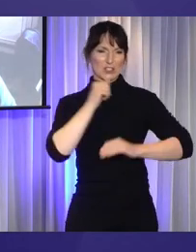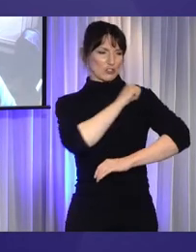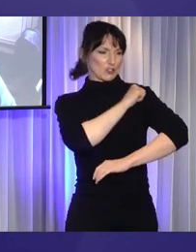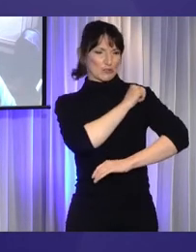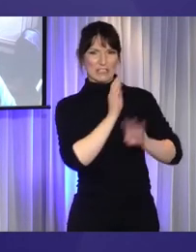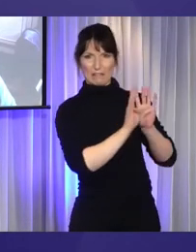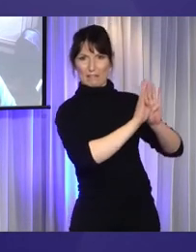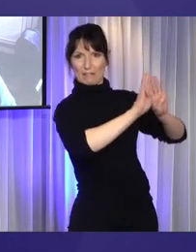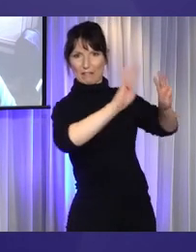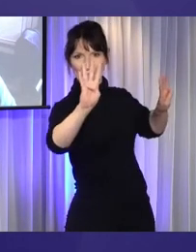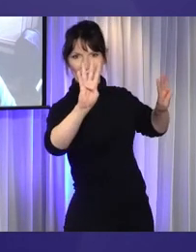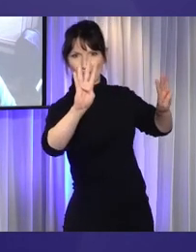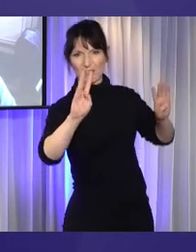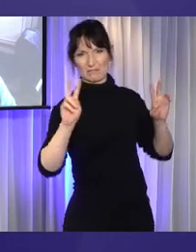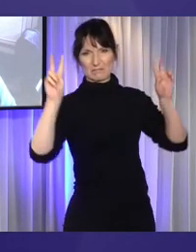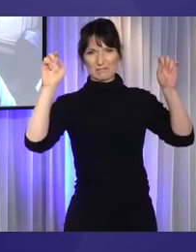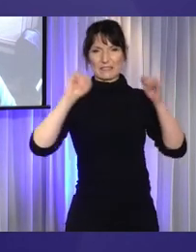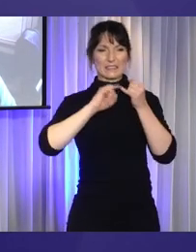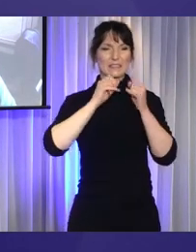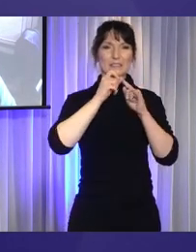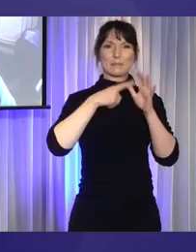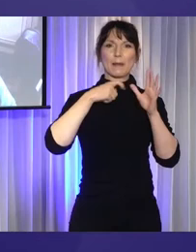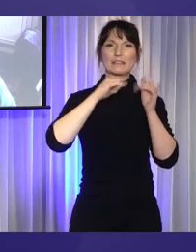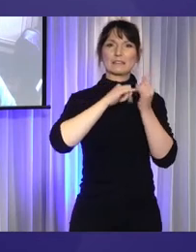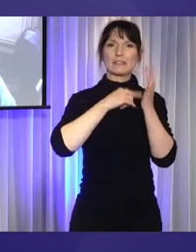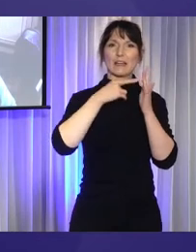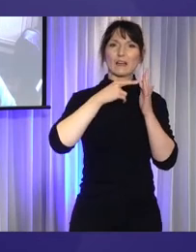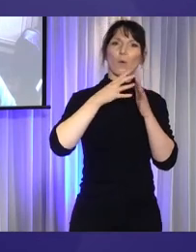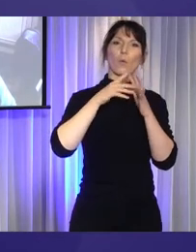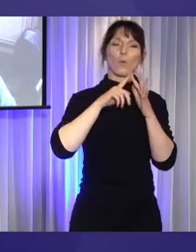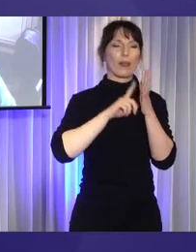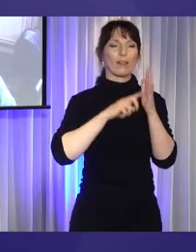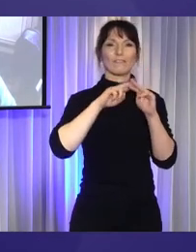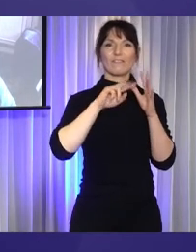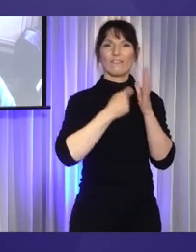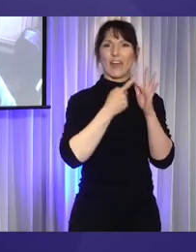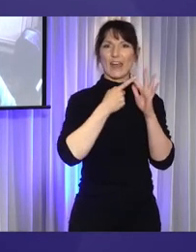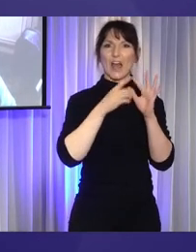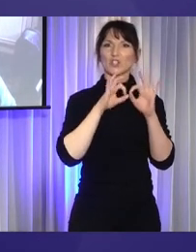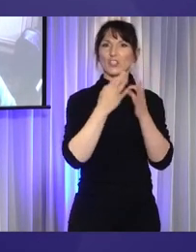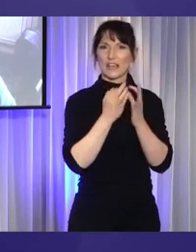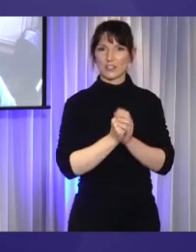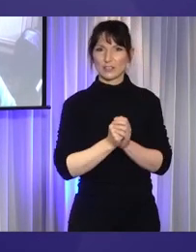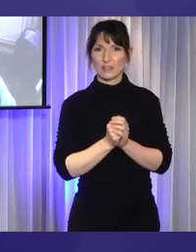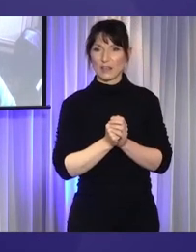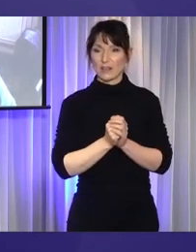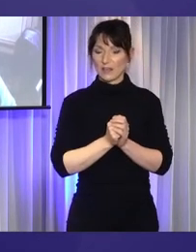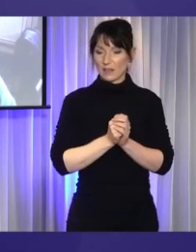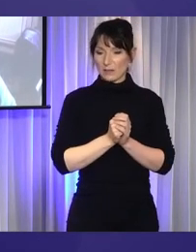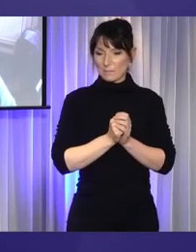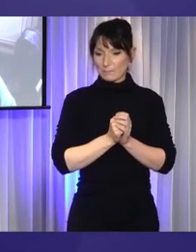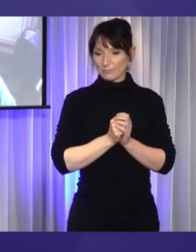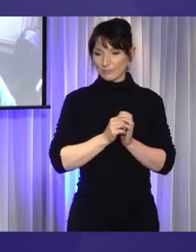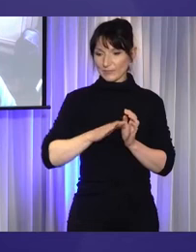called the Stastic Welfare Association. Children with varying needs